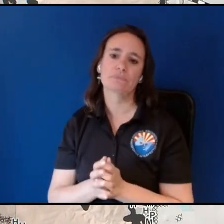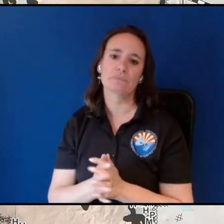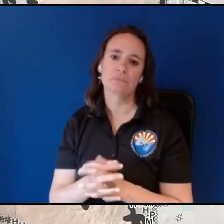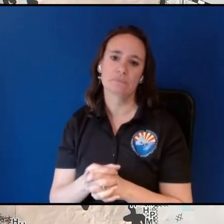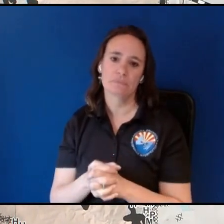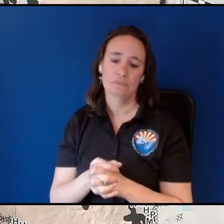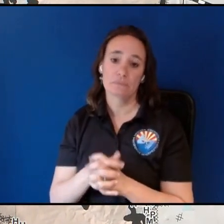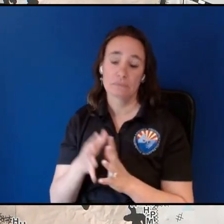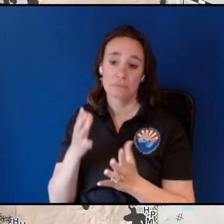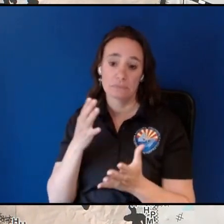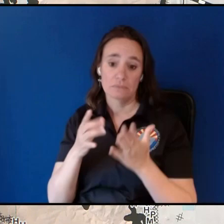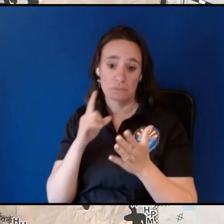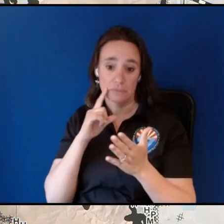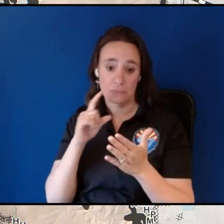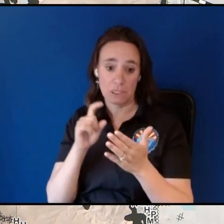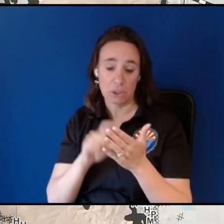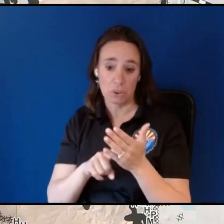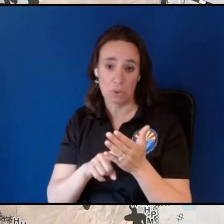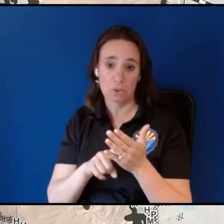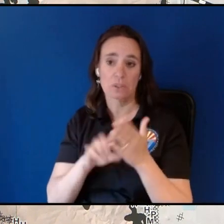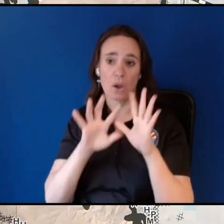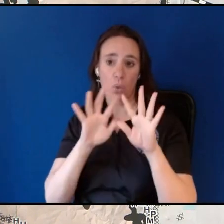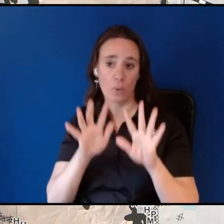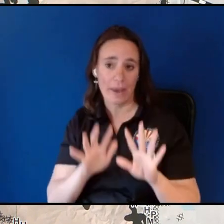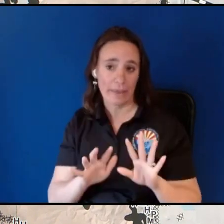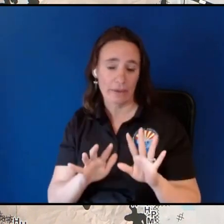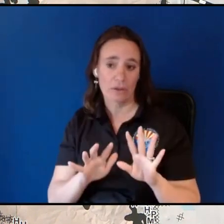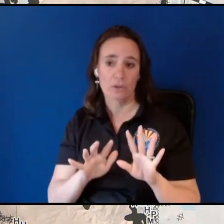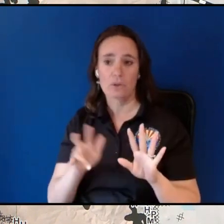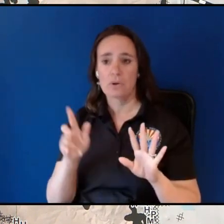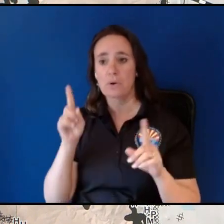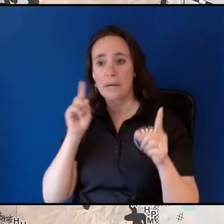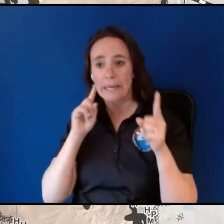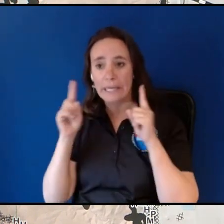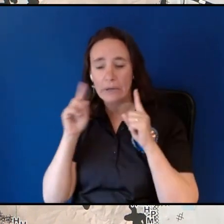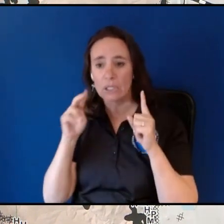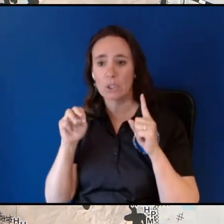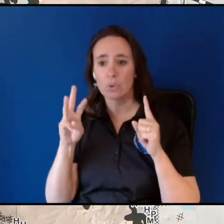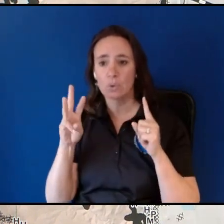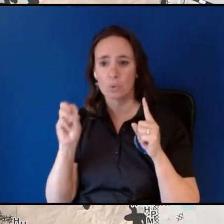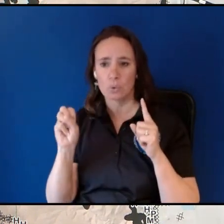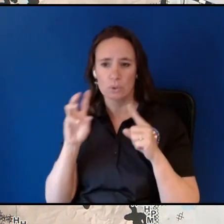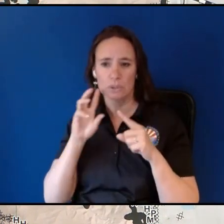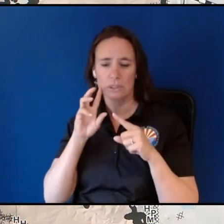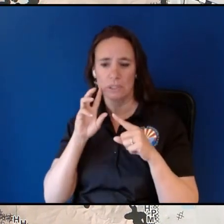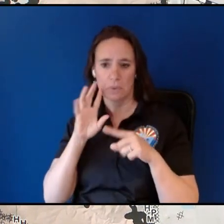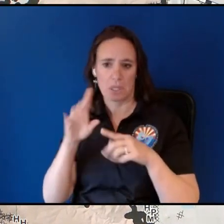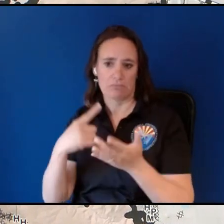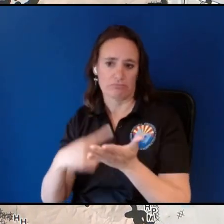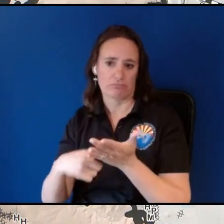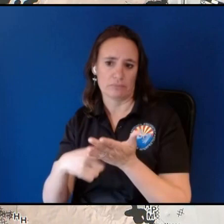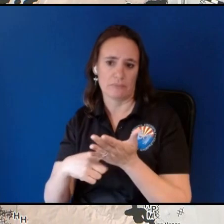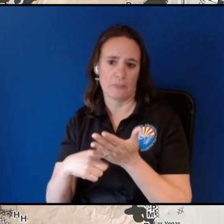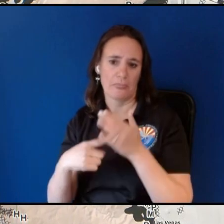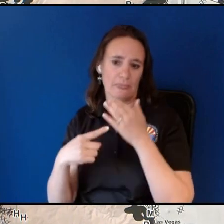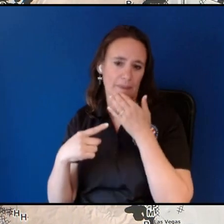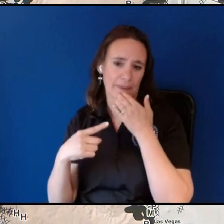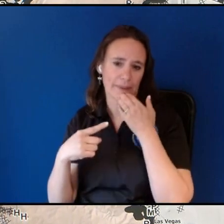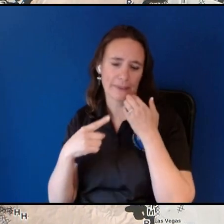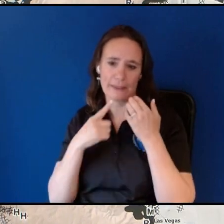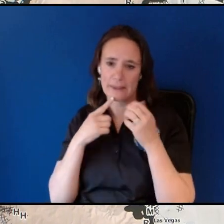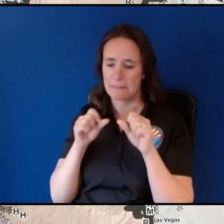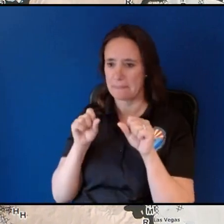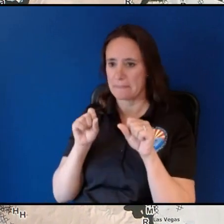seeing on your your weather apps or hearing it on the news there are some indications of a potential pattern